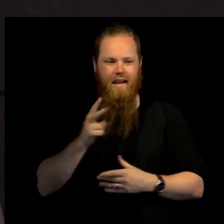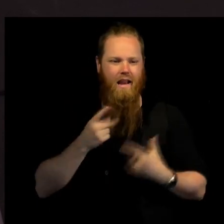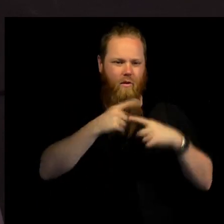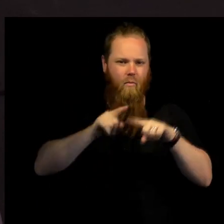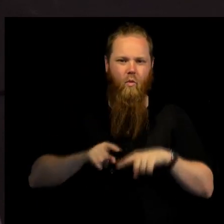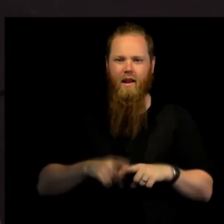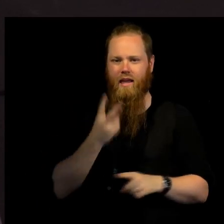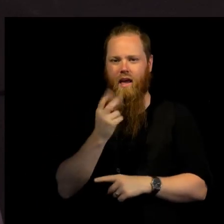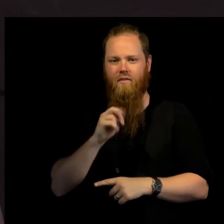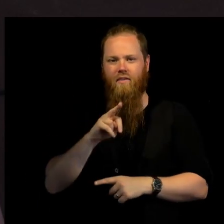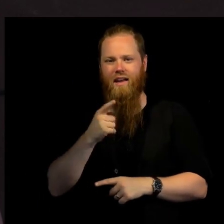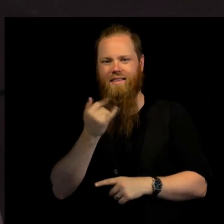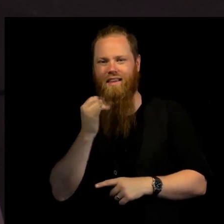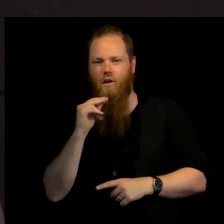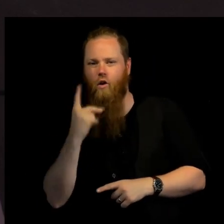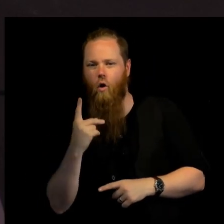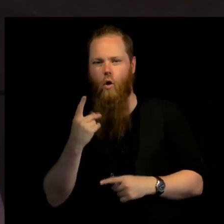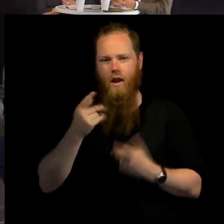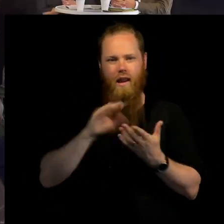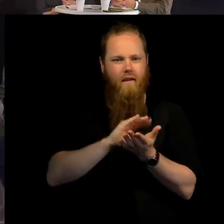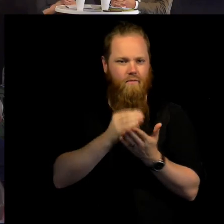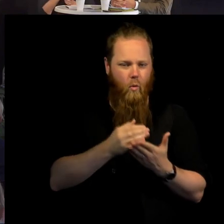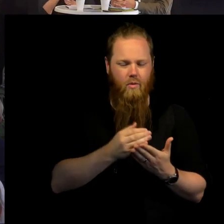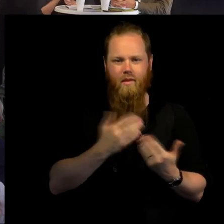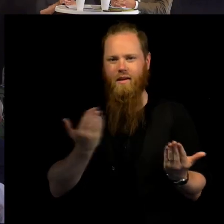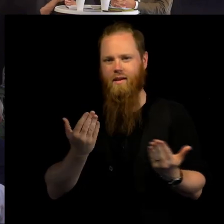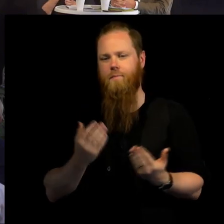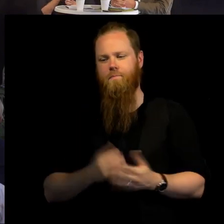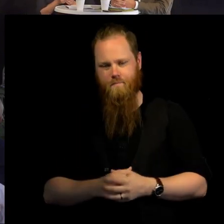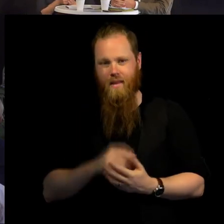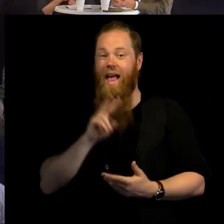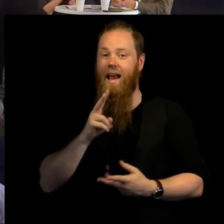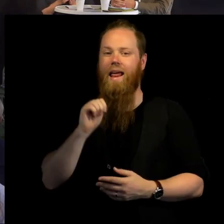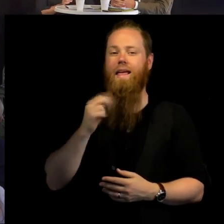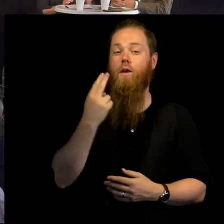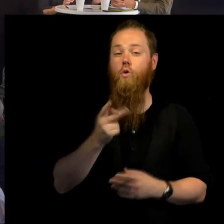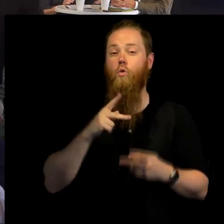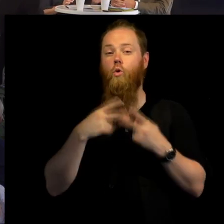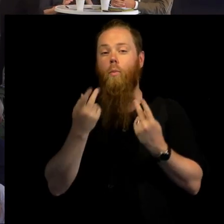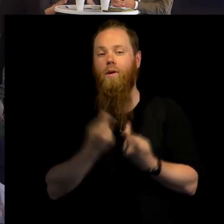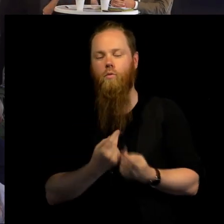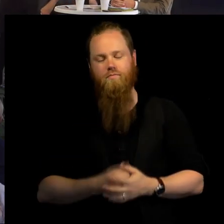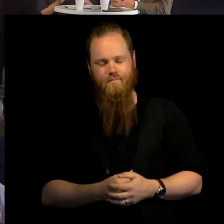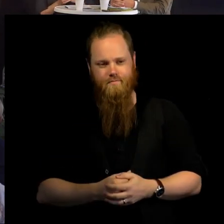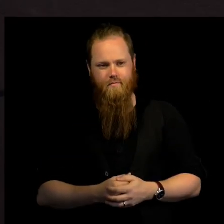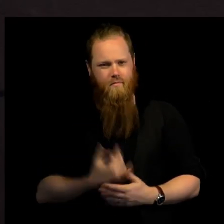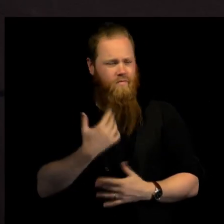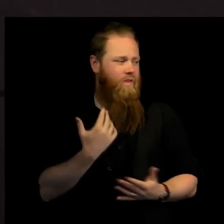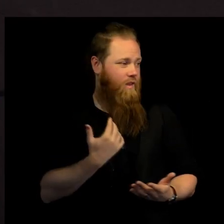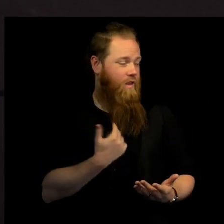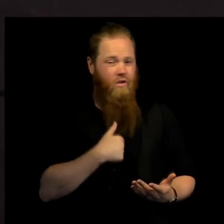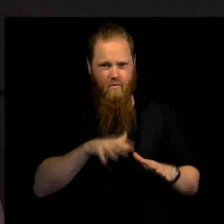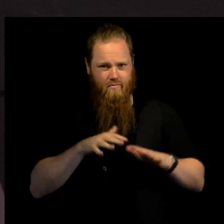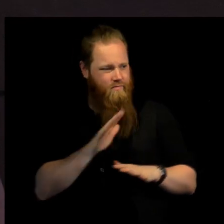or the EU Commission for that matter. Now, I also, because I also reacted to the examples and maybe you have more examples,